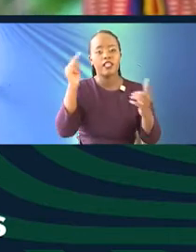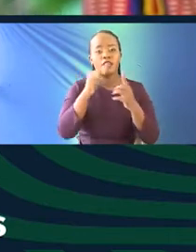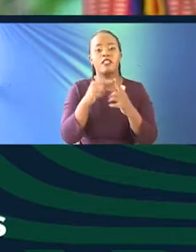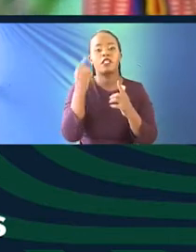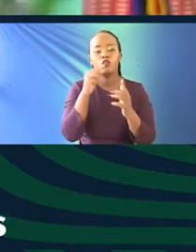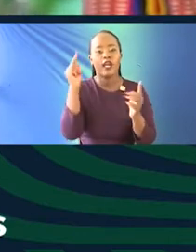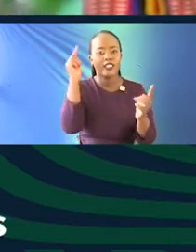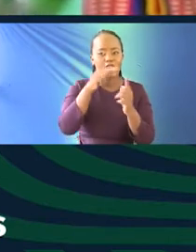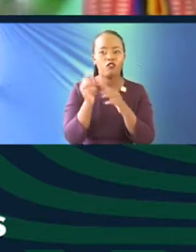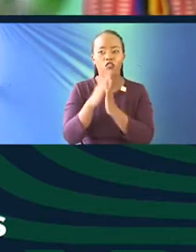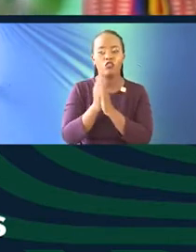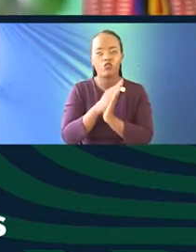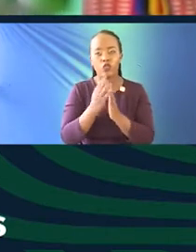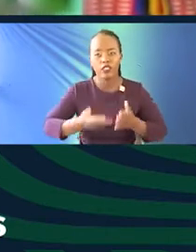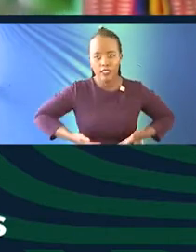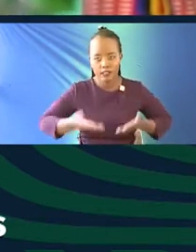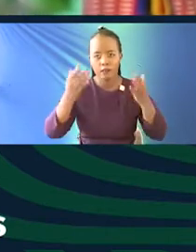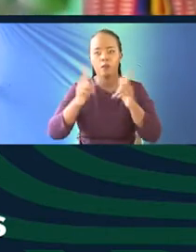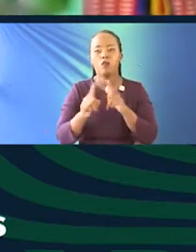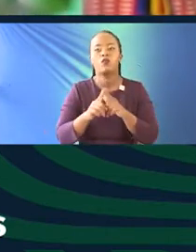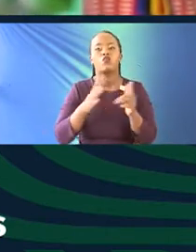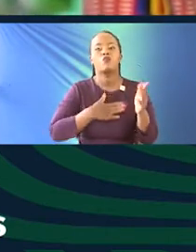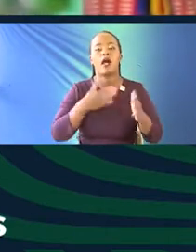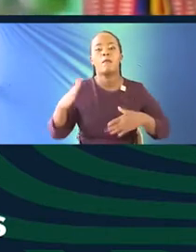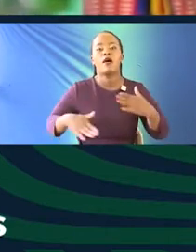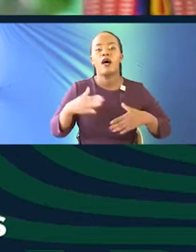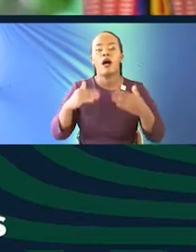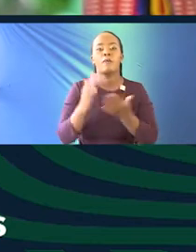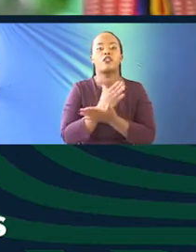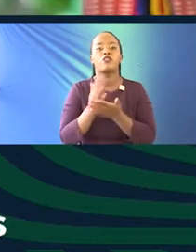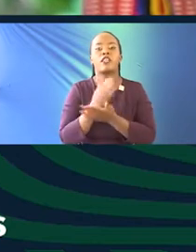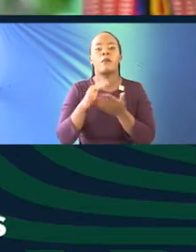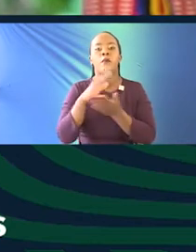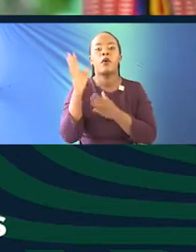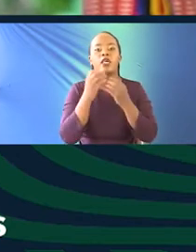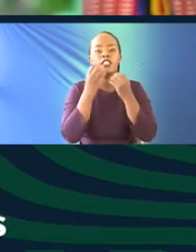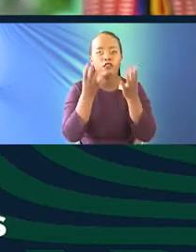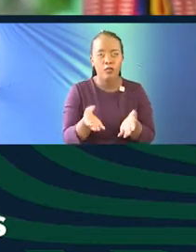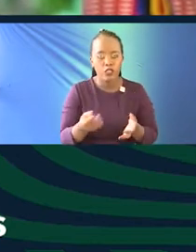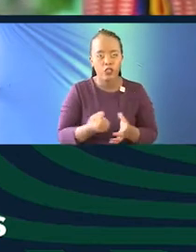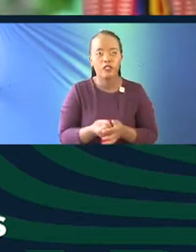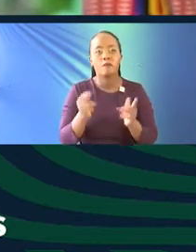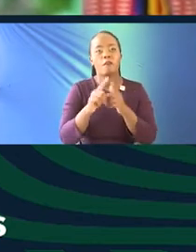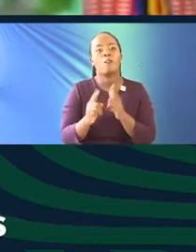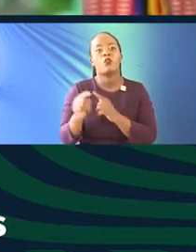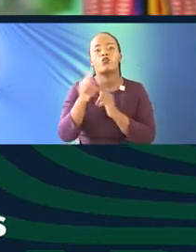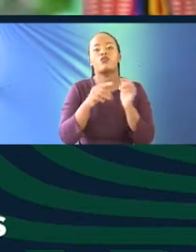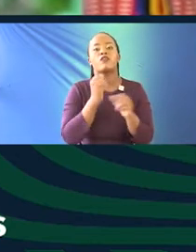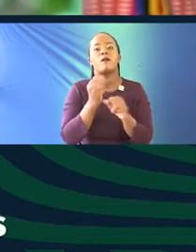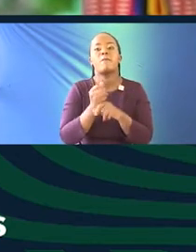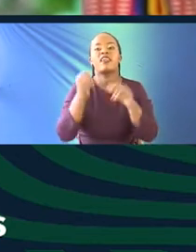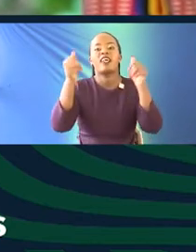for storytelling. Mshai. And then I'm super happy to also share more information about that. For the first time ever we're going to be able to make